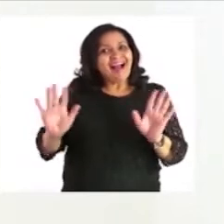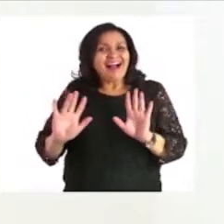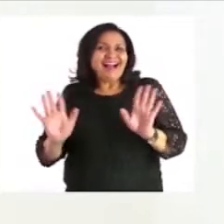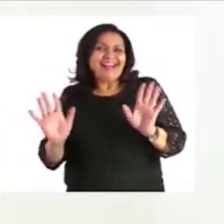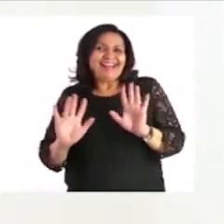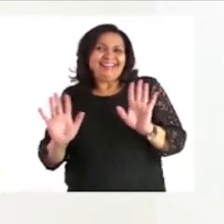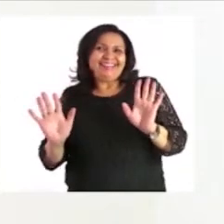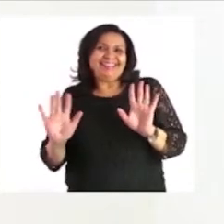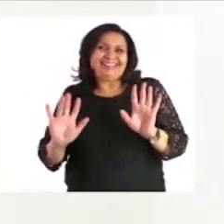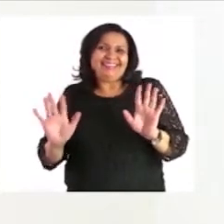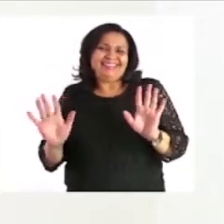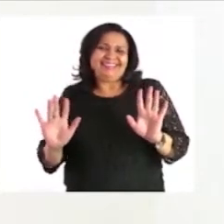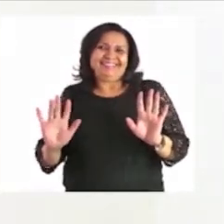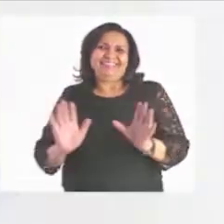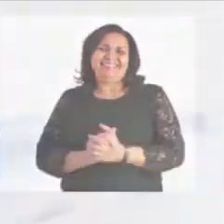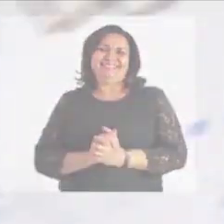us. Goodbye.